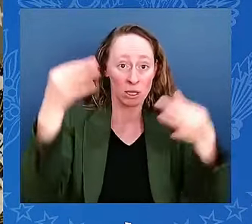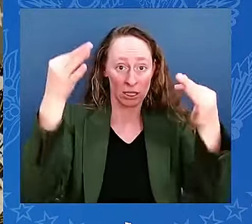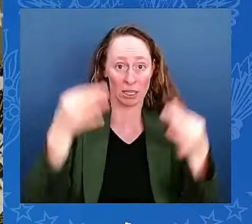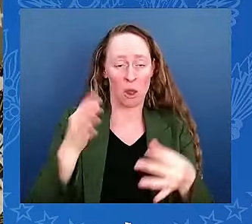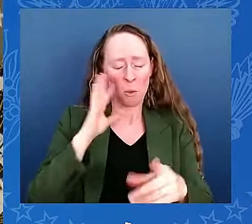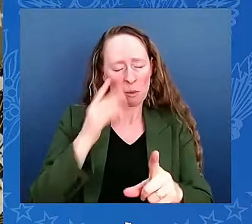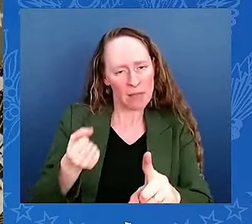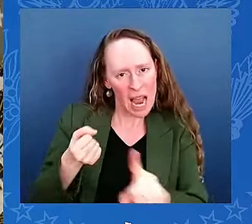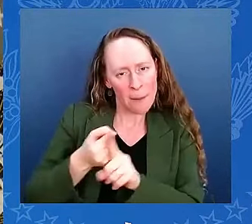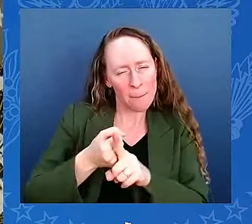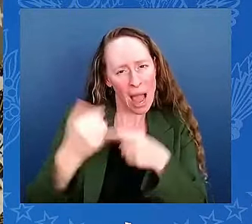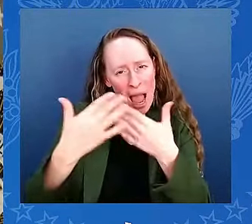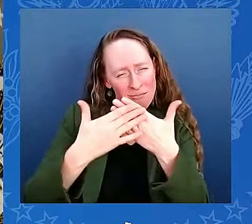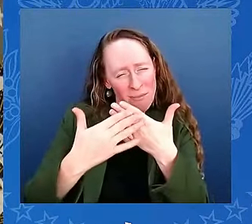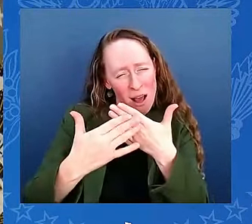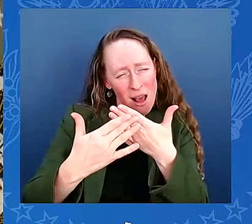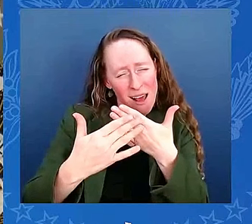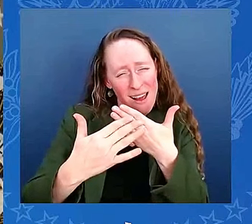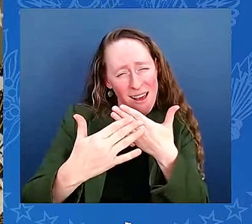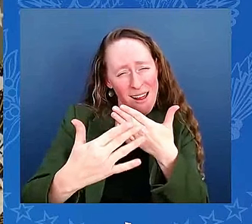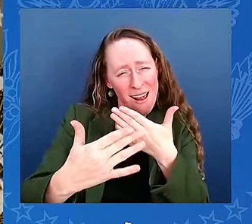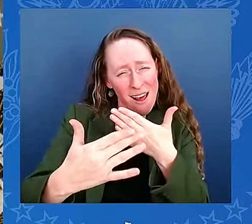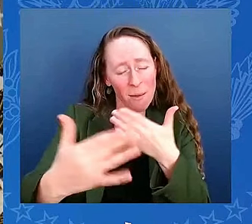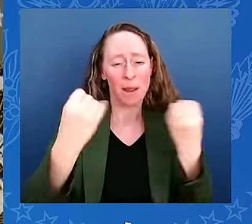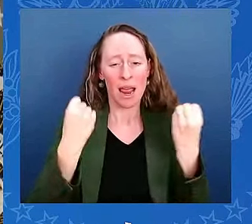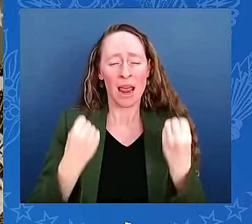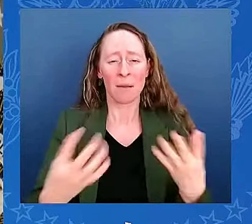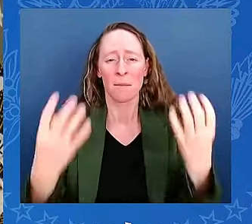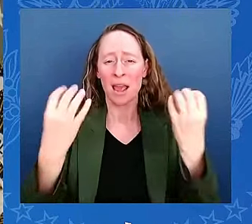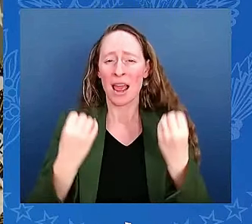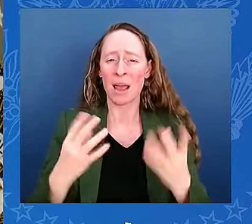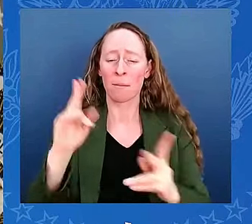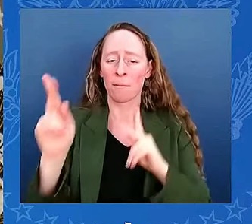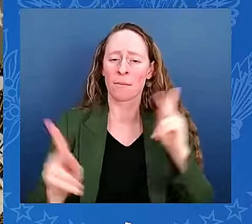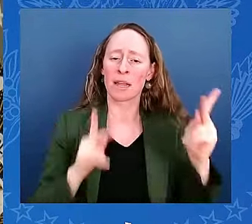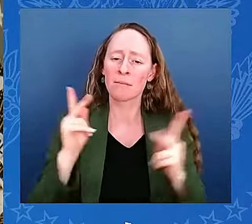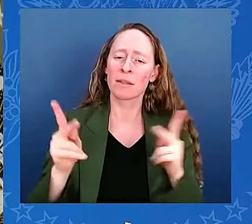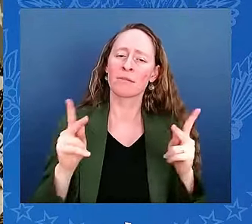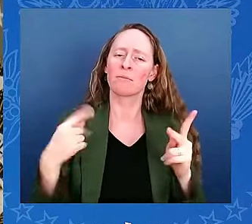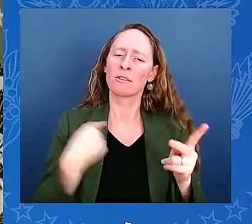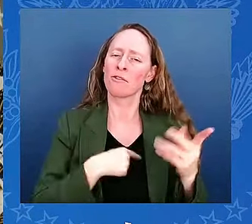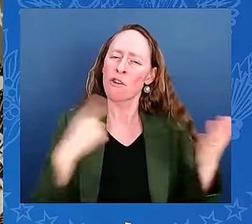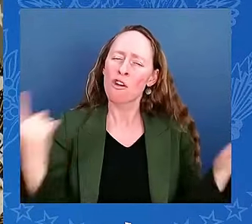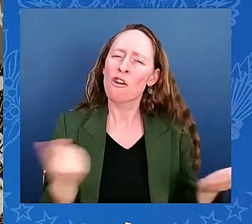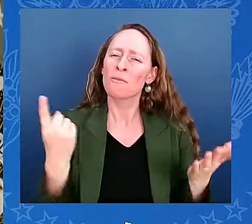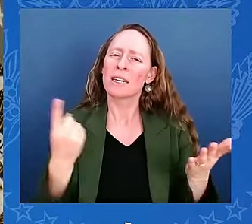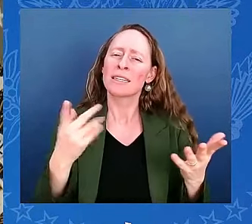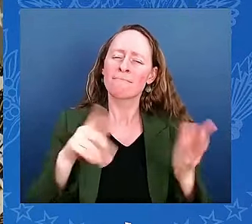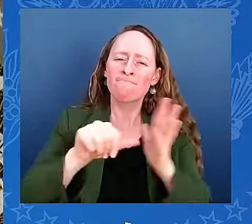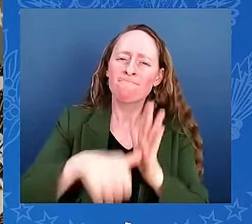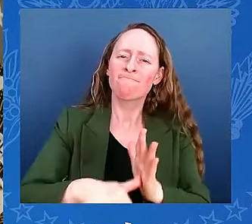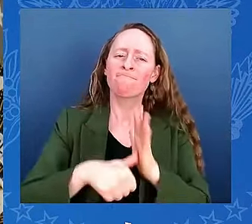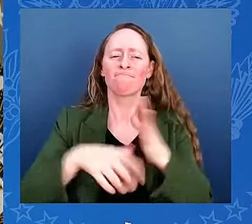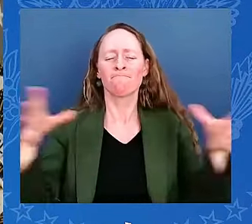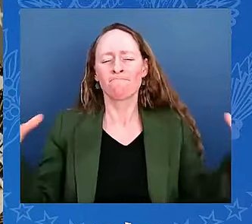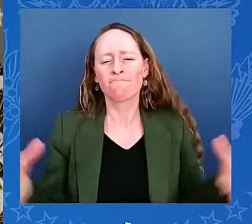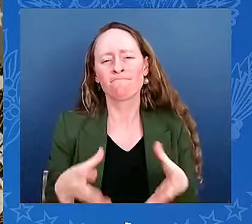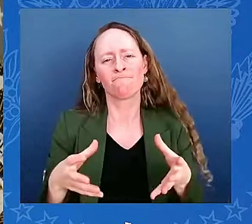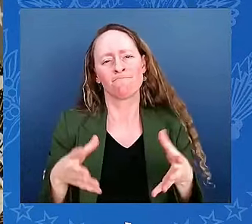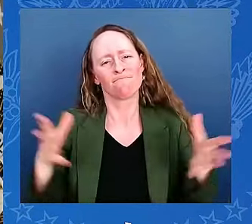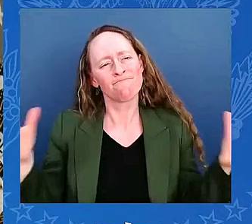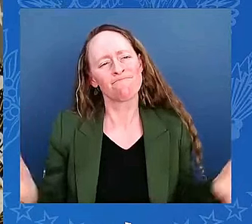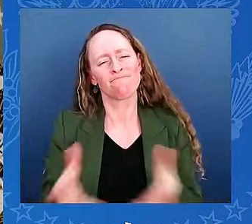to move us forward, to be the nation we say we are. But only once in every few generations are we reminded